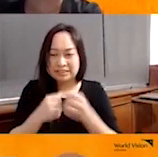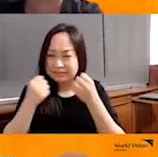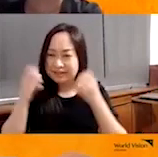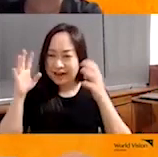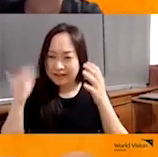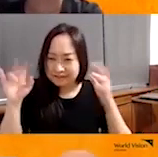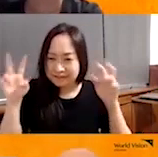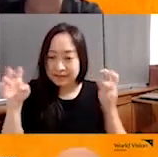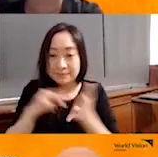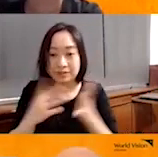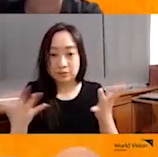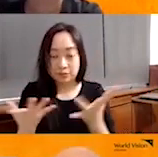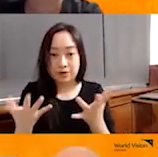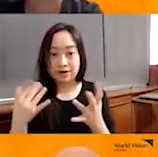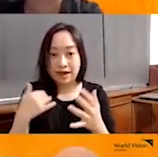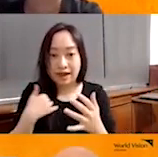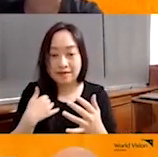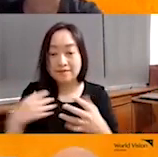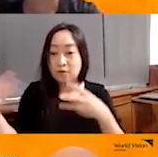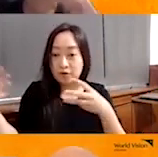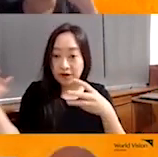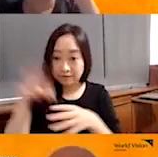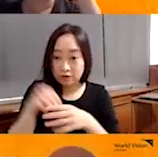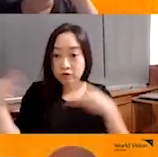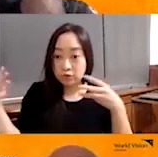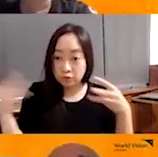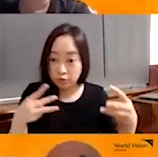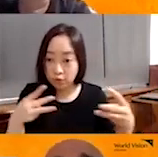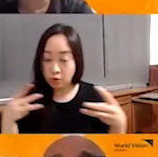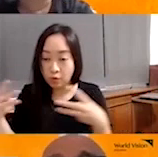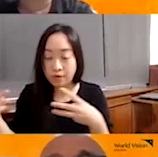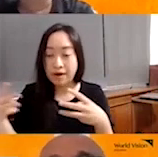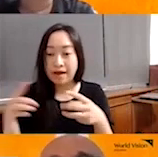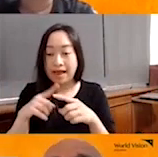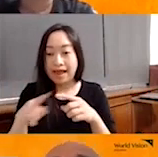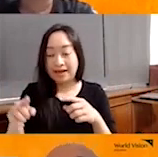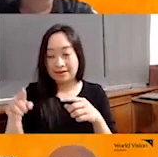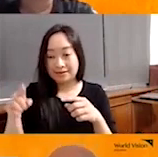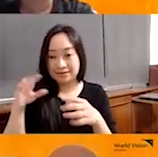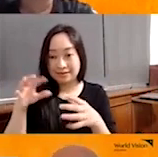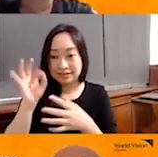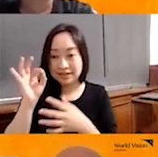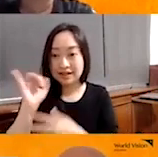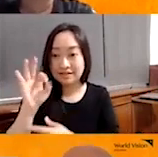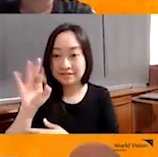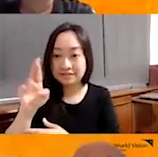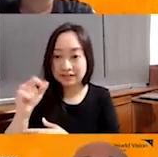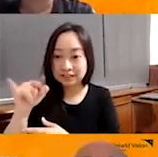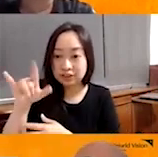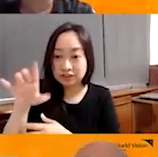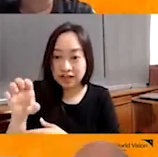that there is some countries in the world that are selected as fragile context in fragile context.